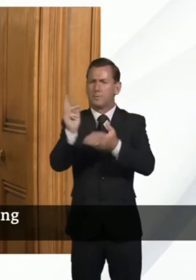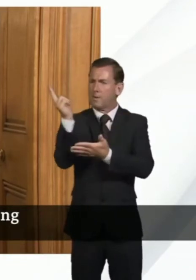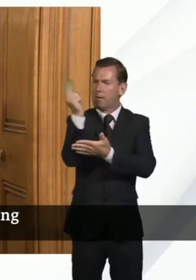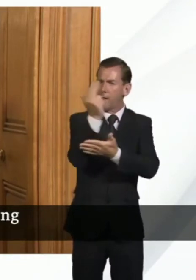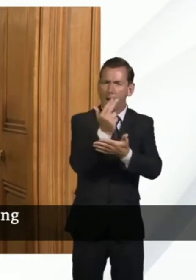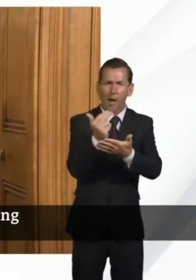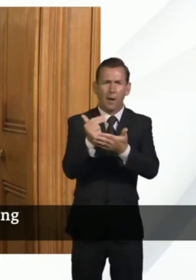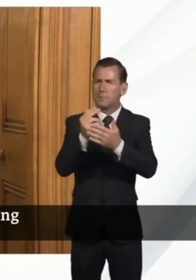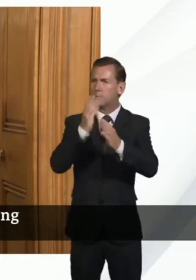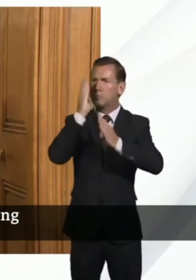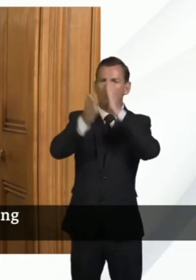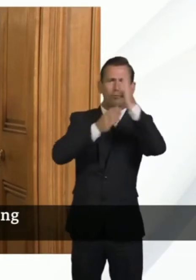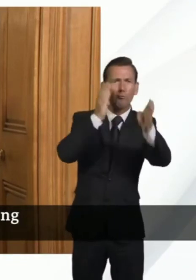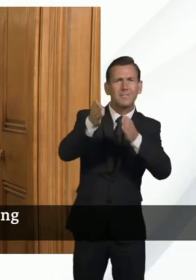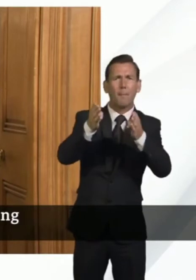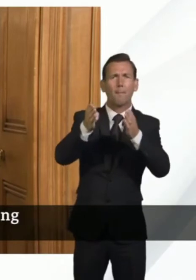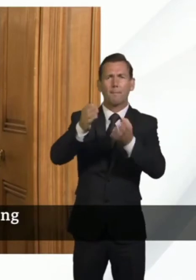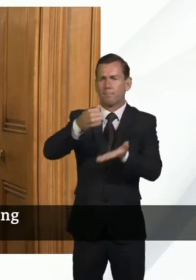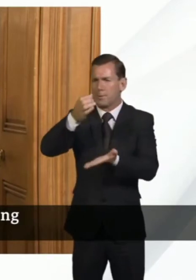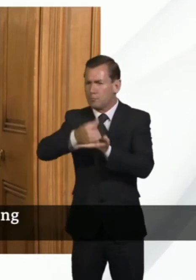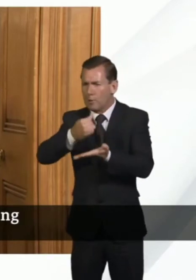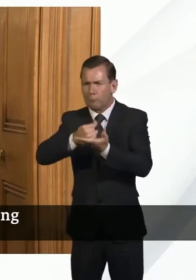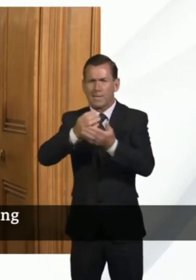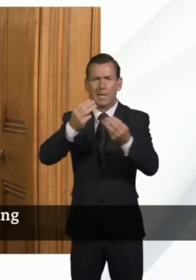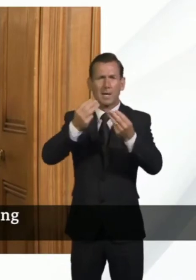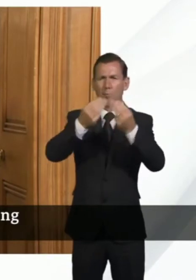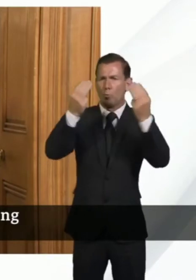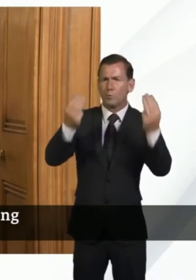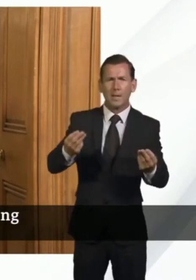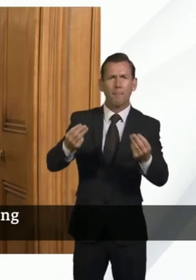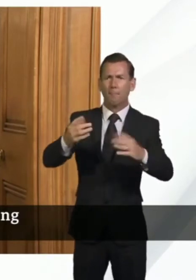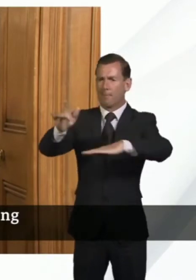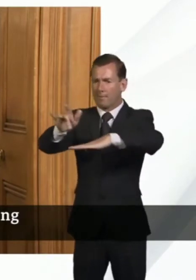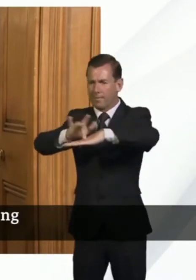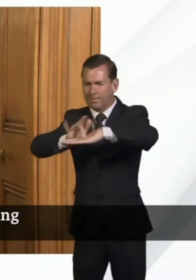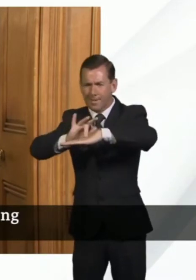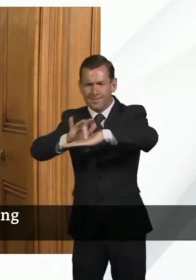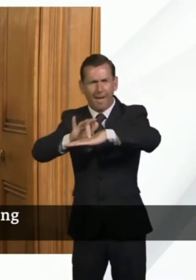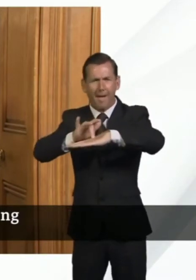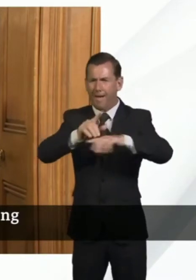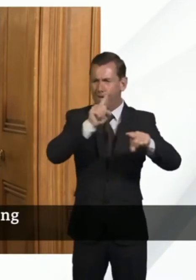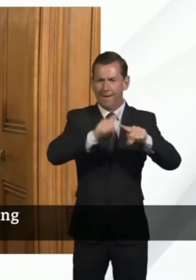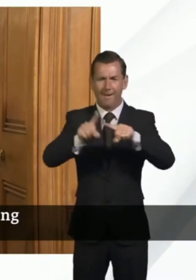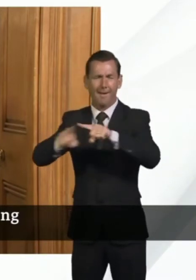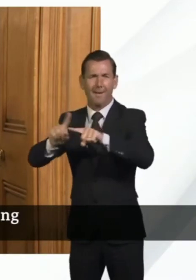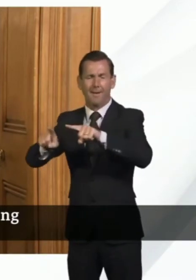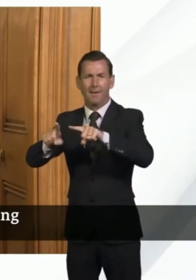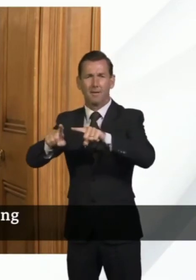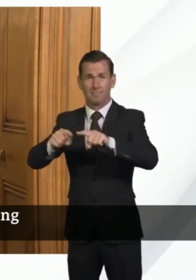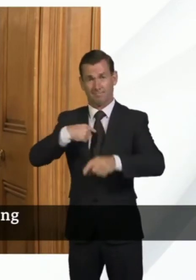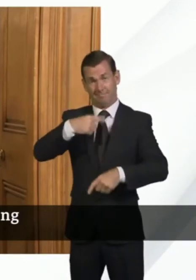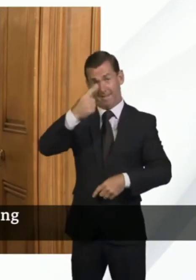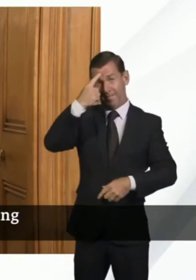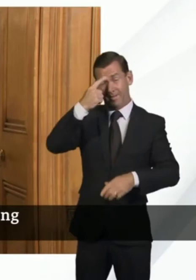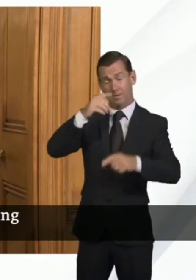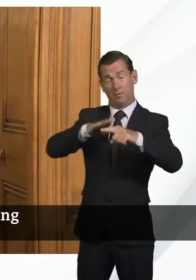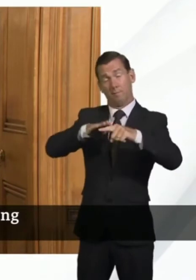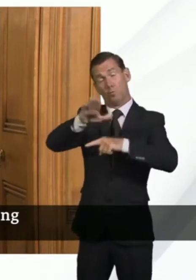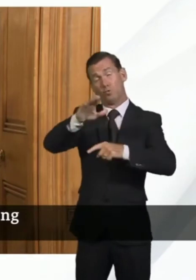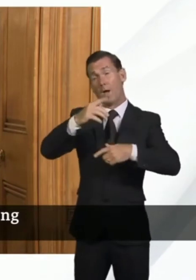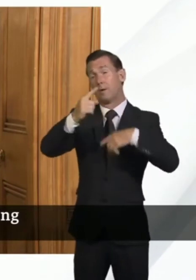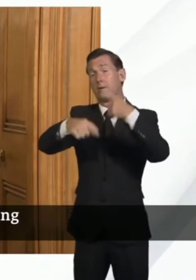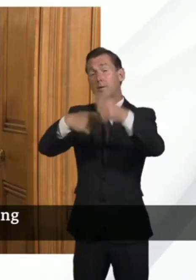tourism and our charities, music and theatres. And when we look back on the coronavirus, one of the things we'll remember is the